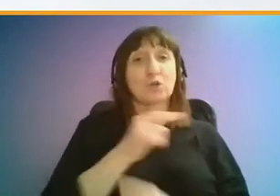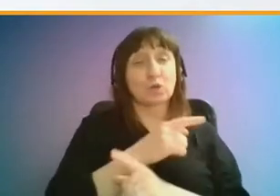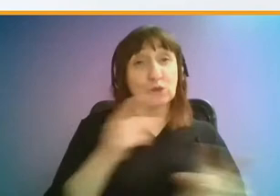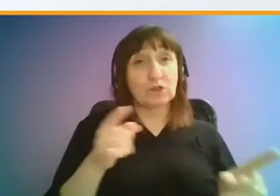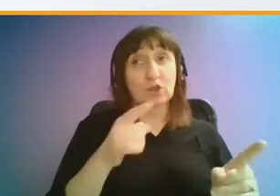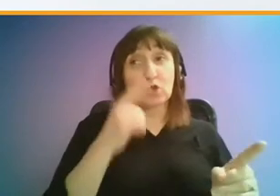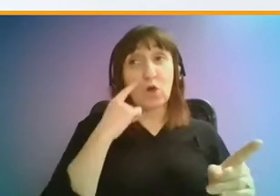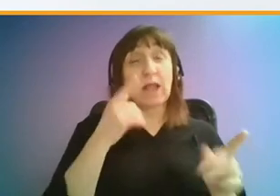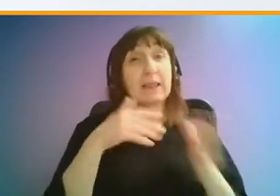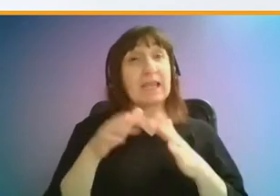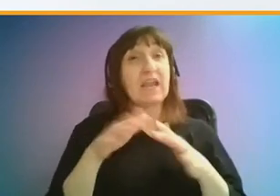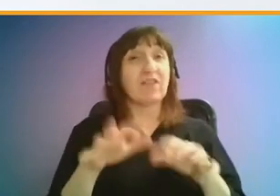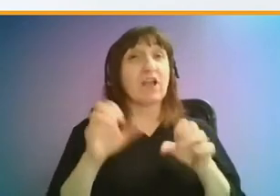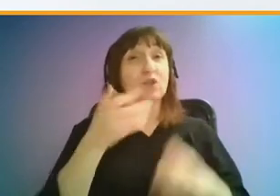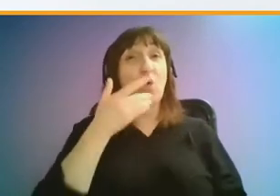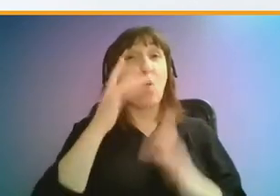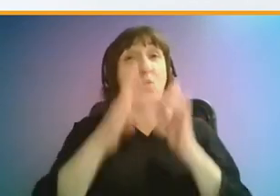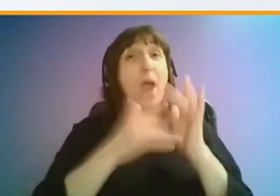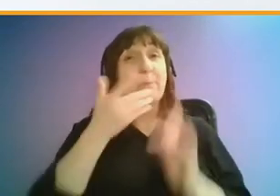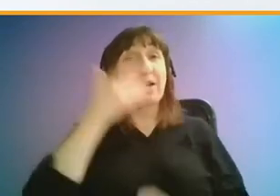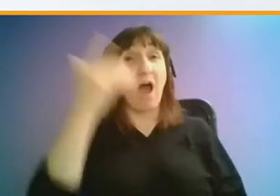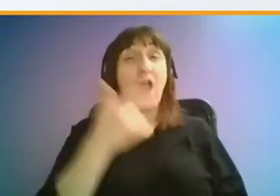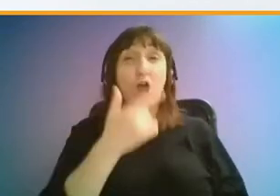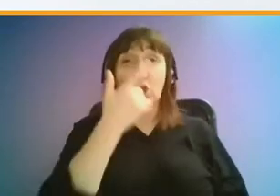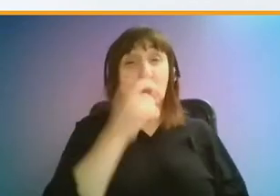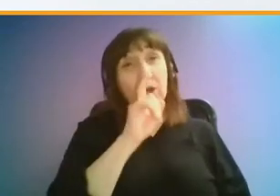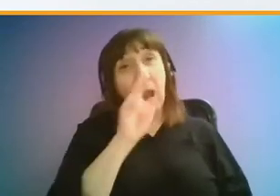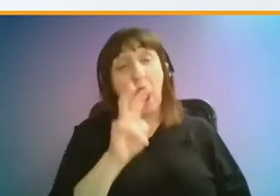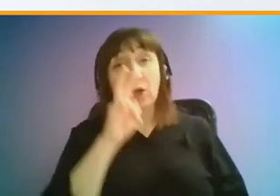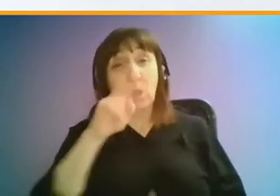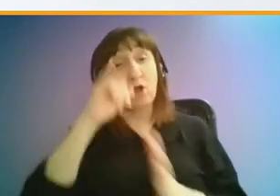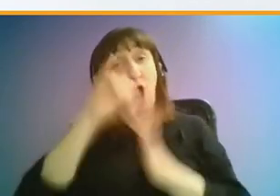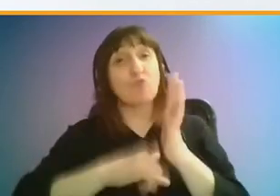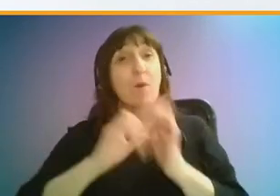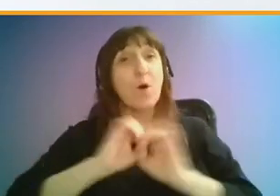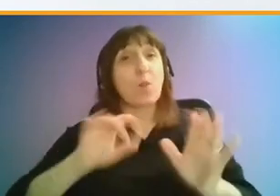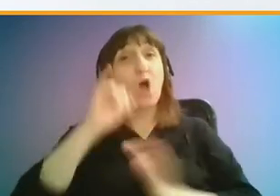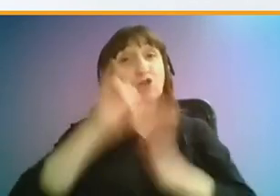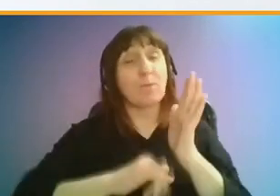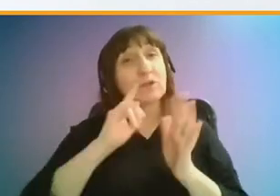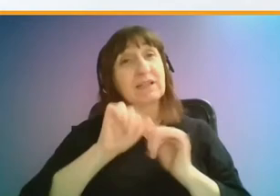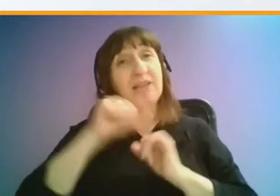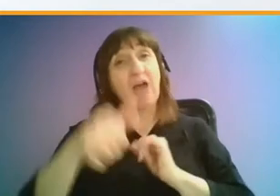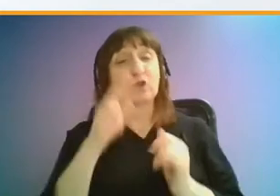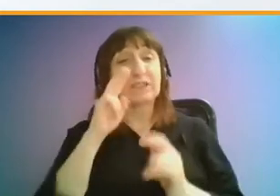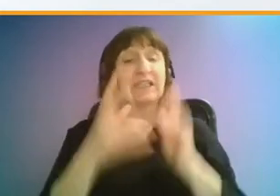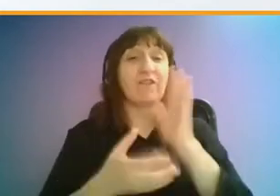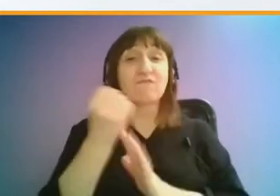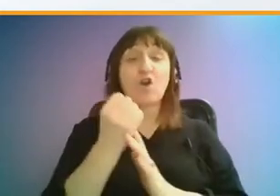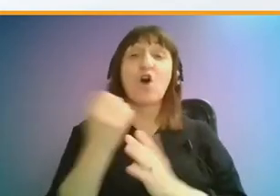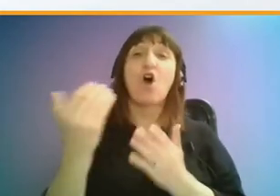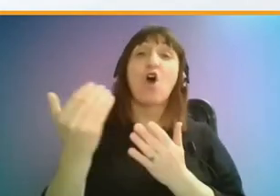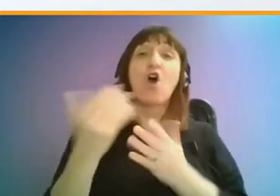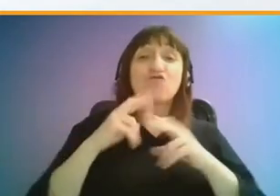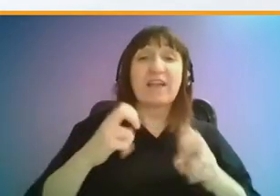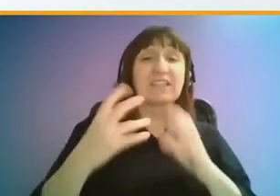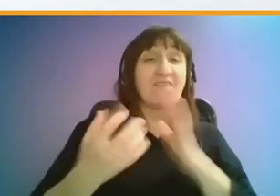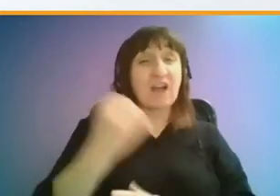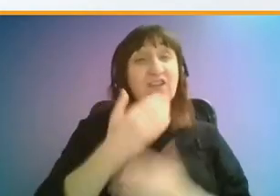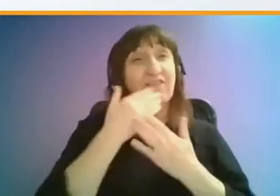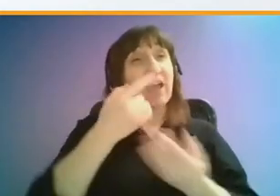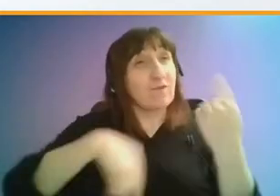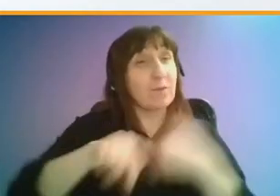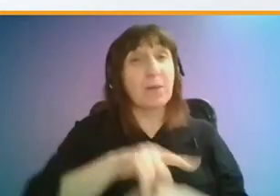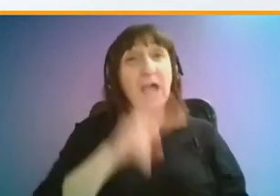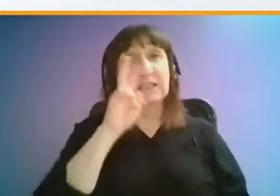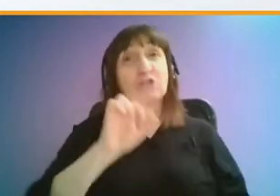leave this webinar, you'll be able to go and have a look at it and read the full research findings. So, thank you very much, everybody, and